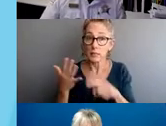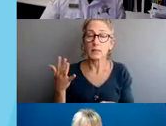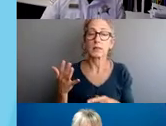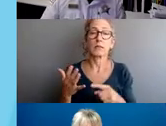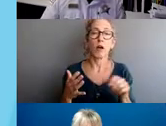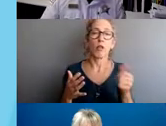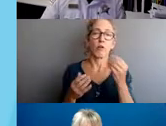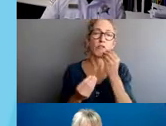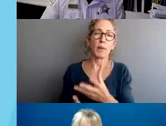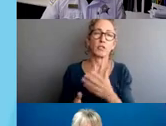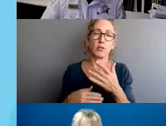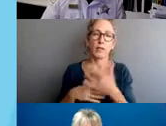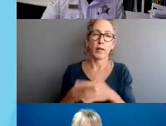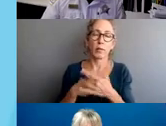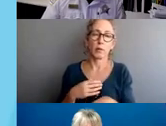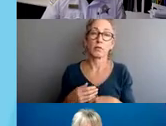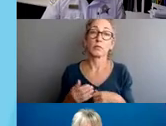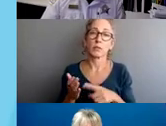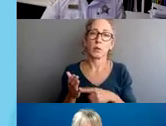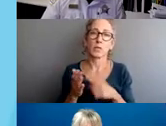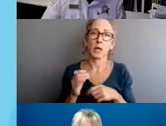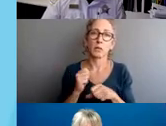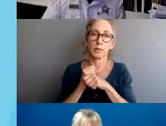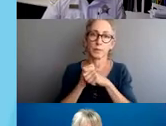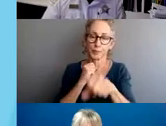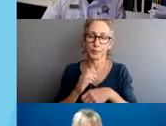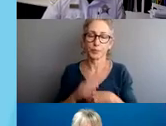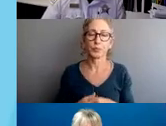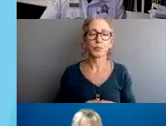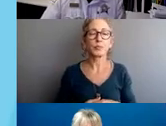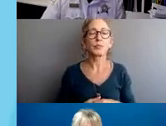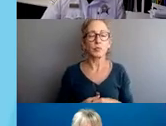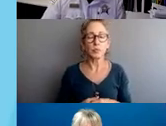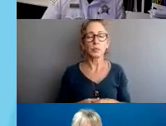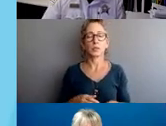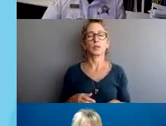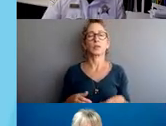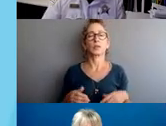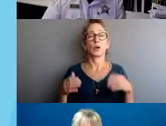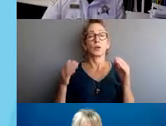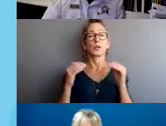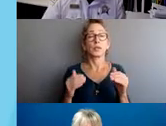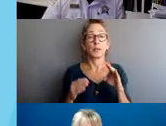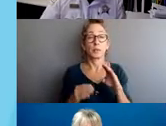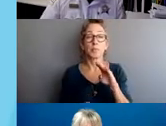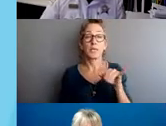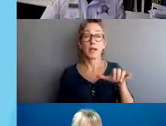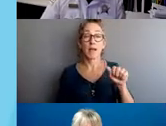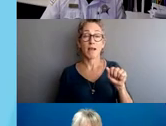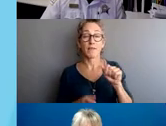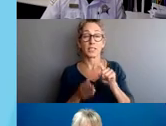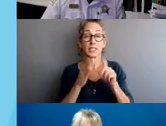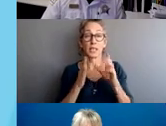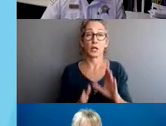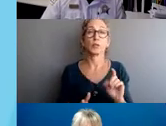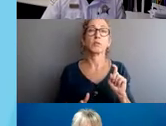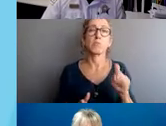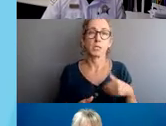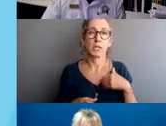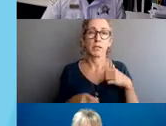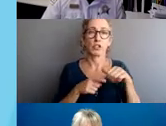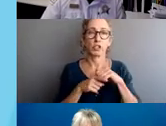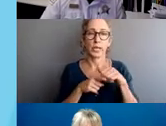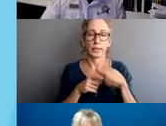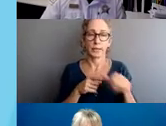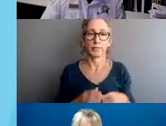This policy also outlines the training requirements for BIA investigators and the accountability sergeants, who both receive